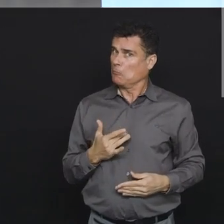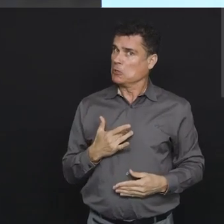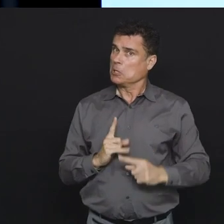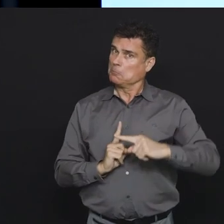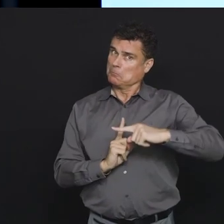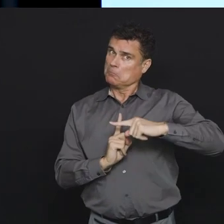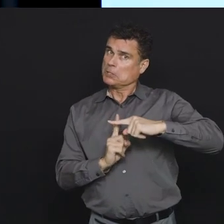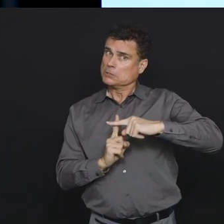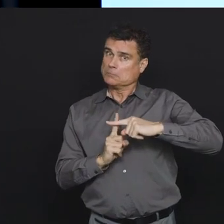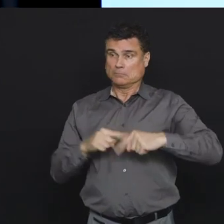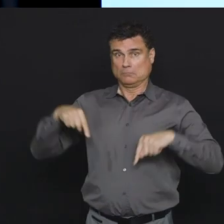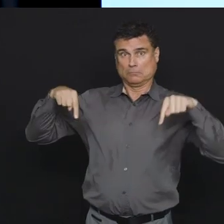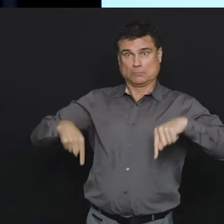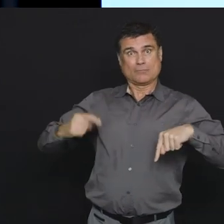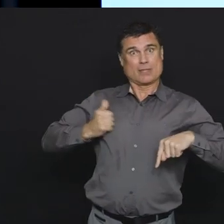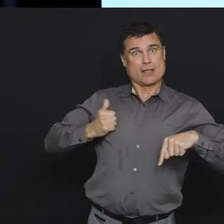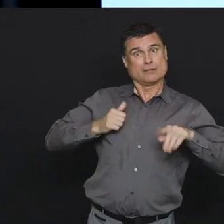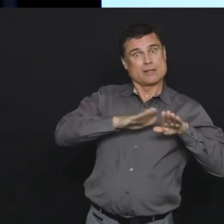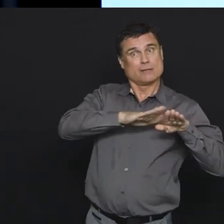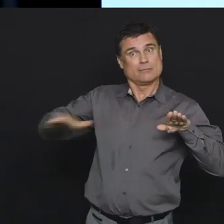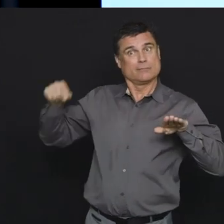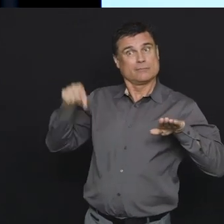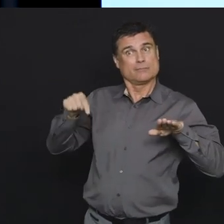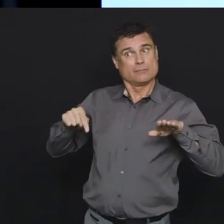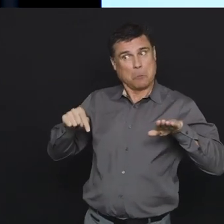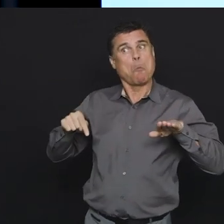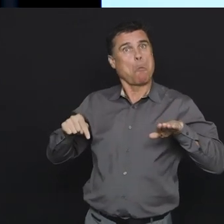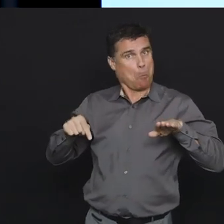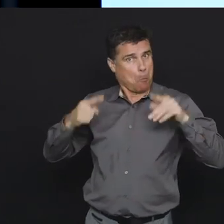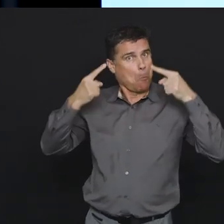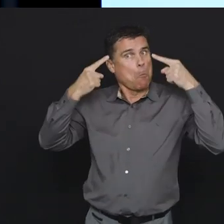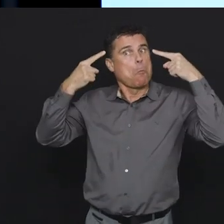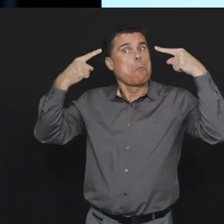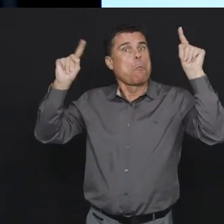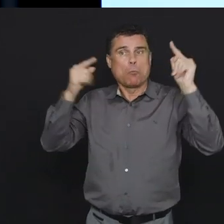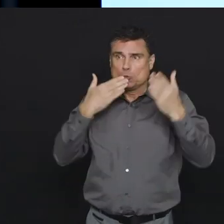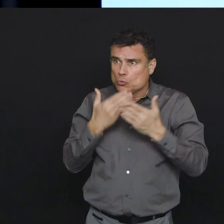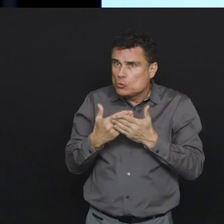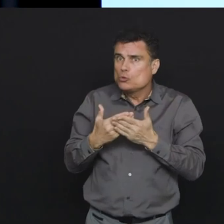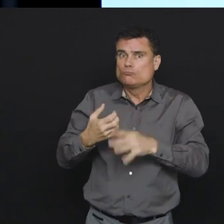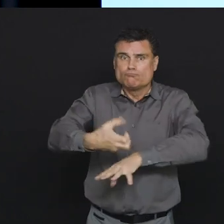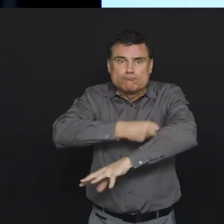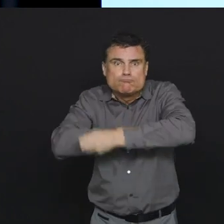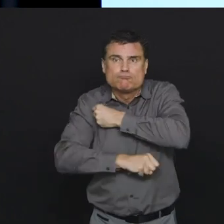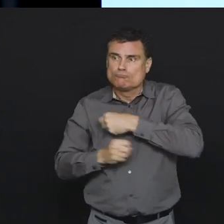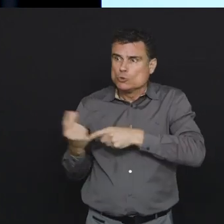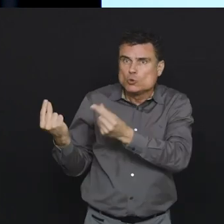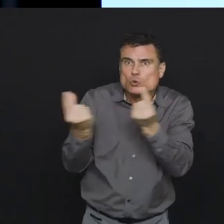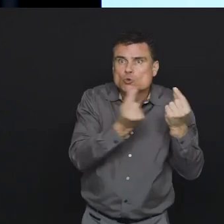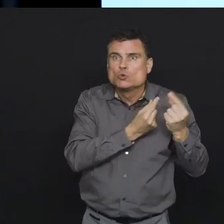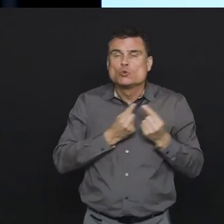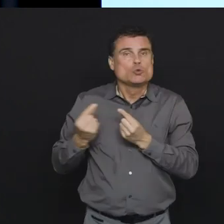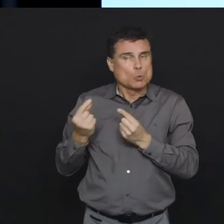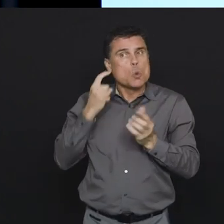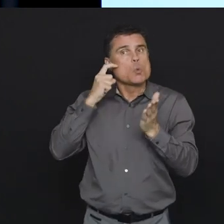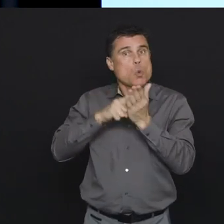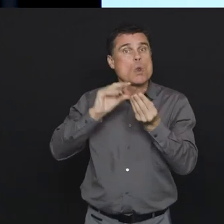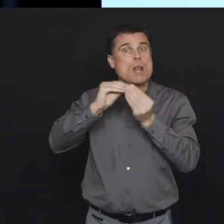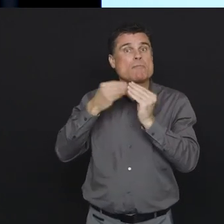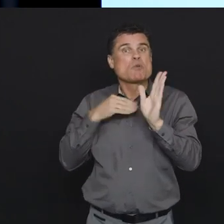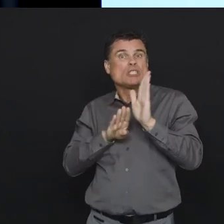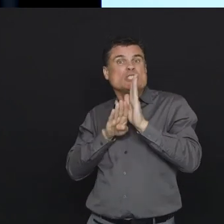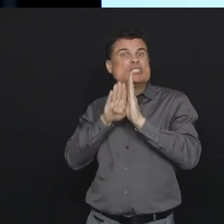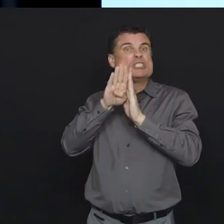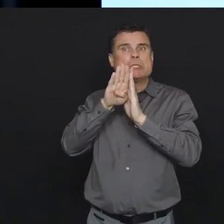chance of optimism perhaps that our rate of growth is being impacted by the measures that we've put in the last